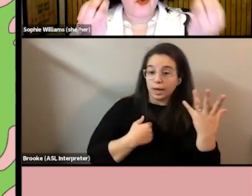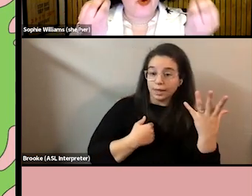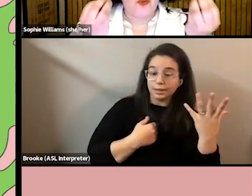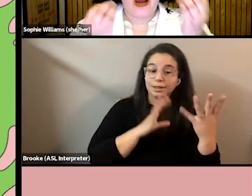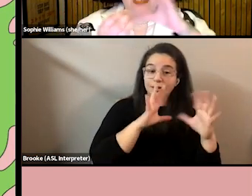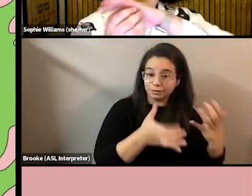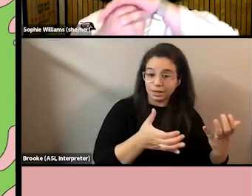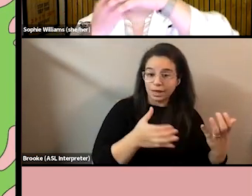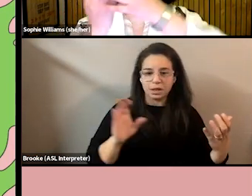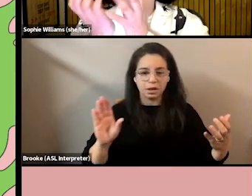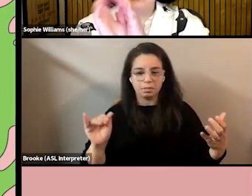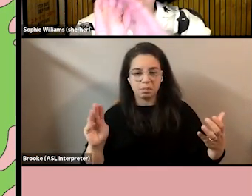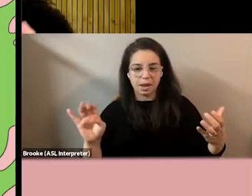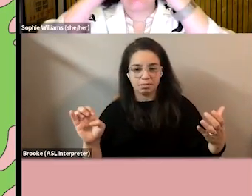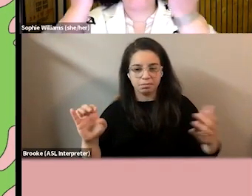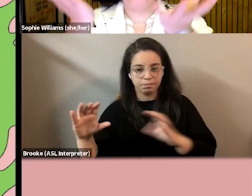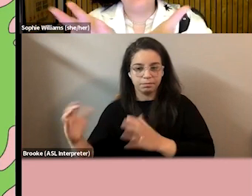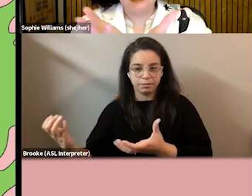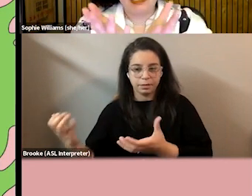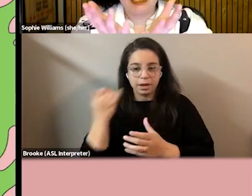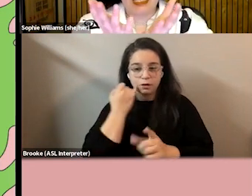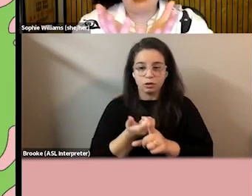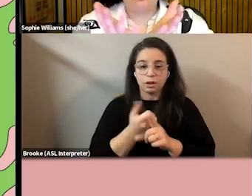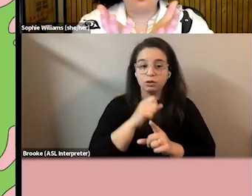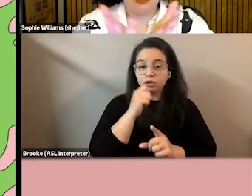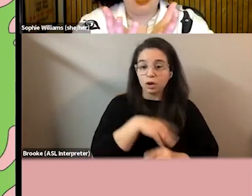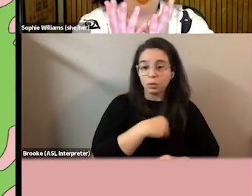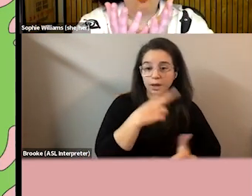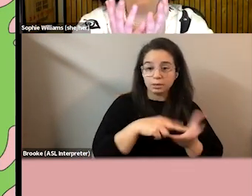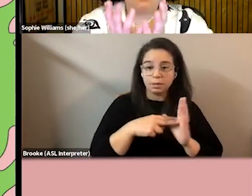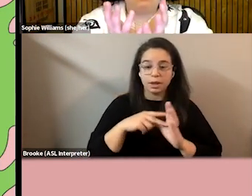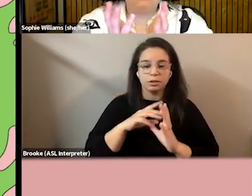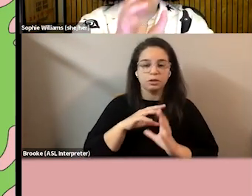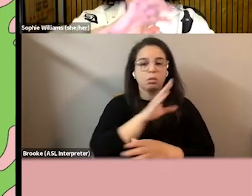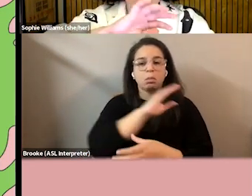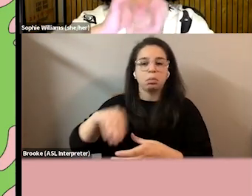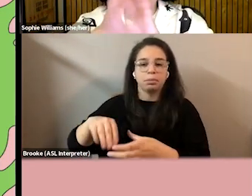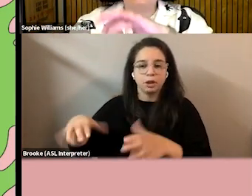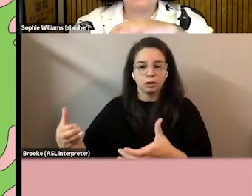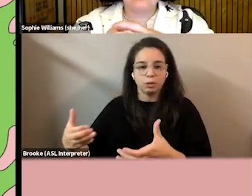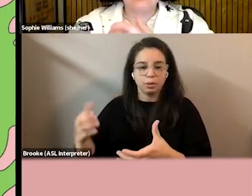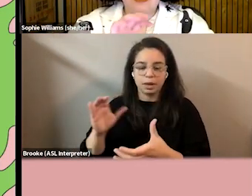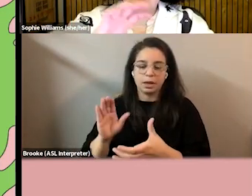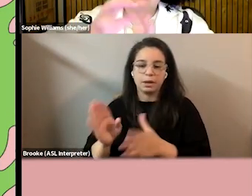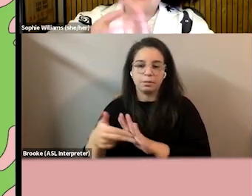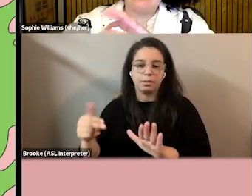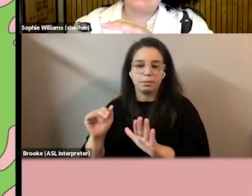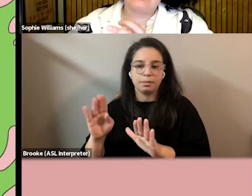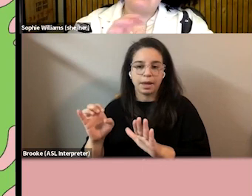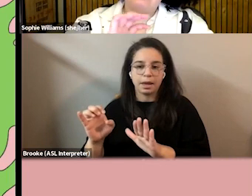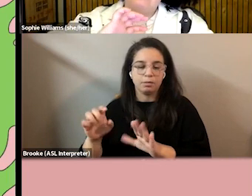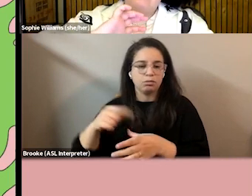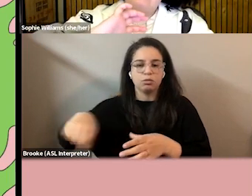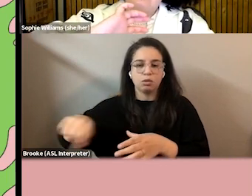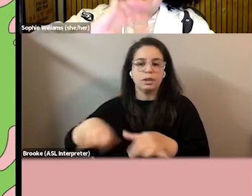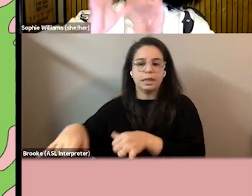If you're not white, everyone else is put into this catch-all term of BAME and treated as a single entity in a